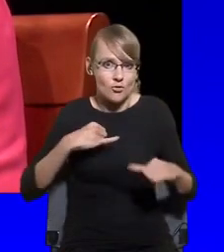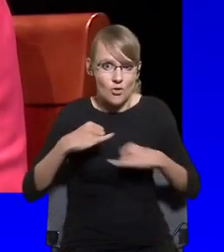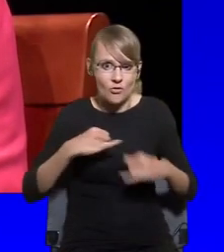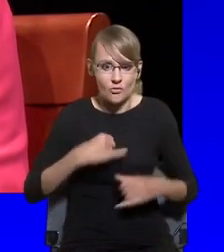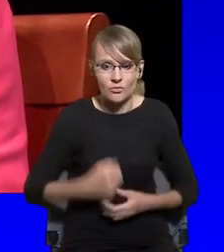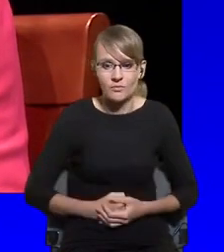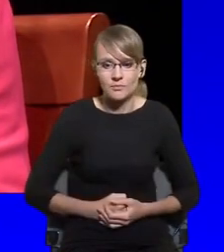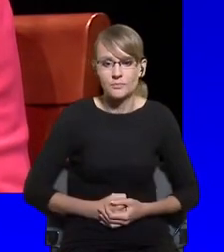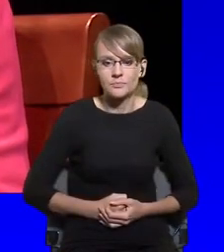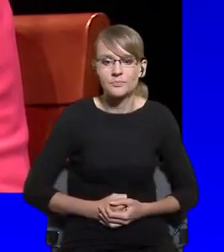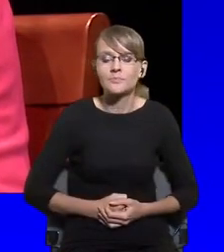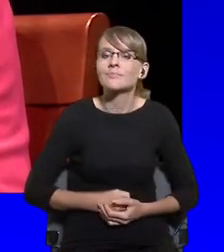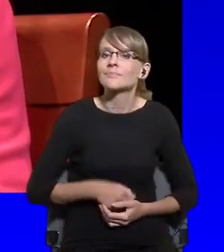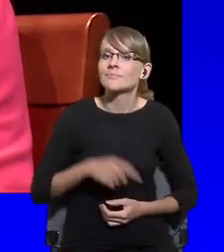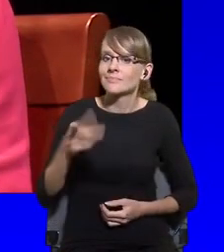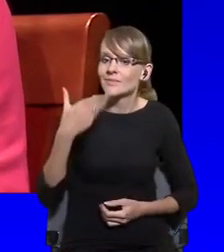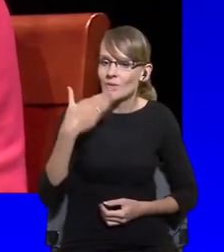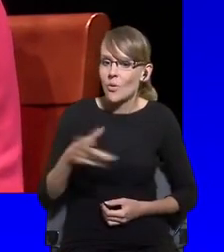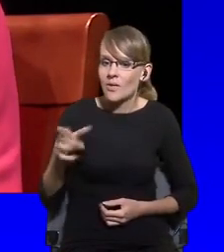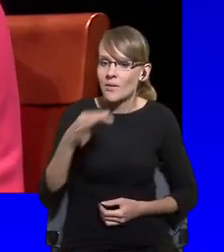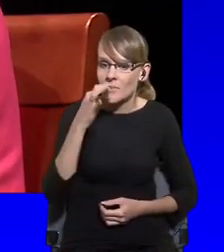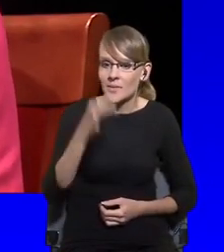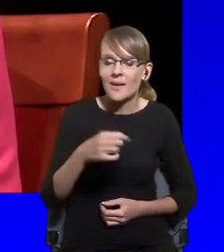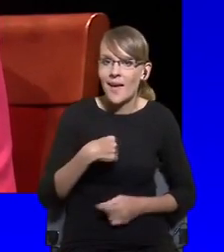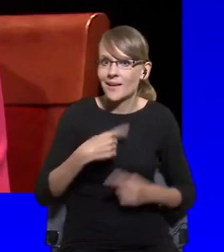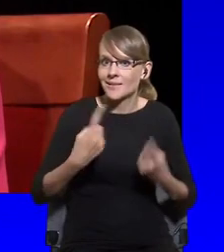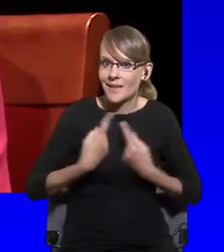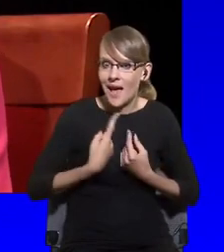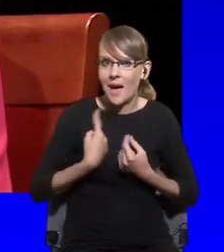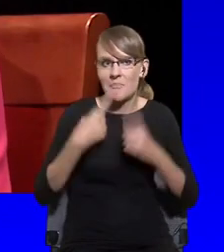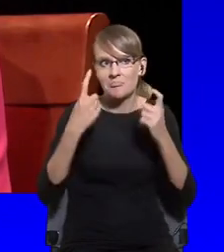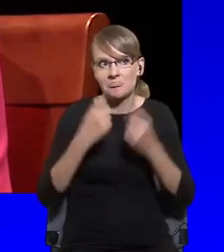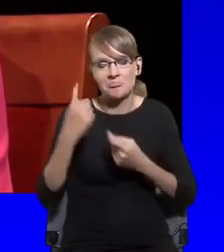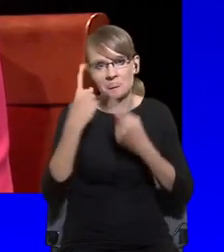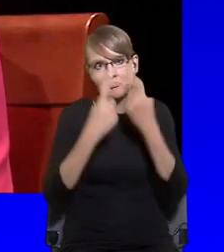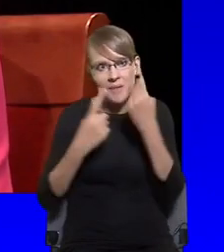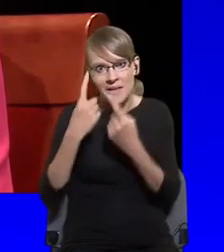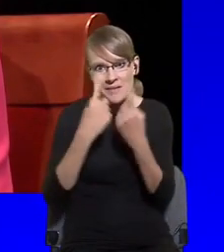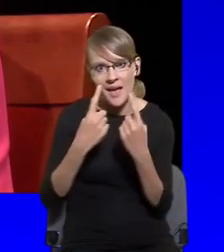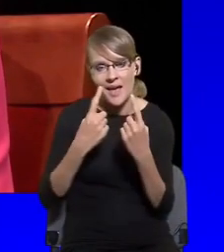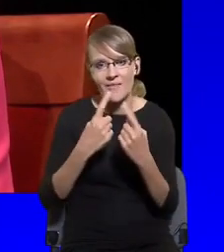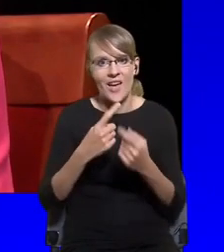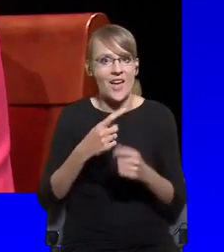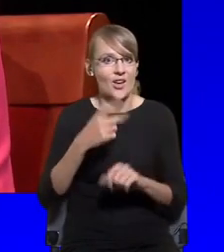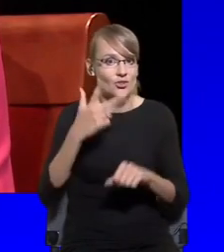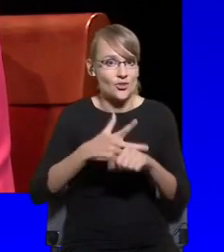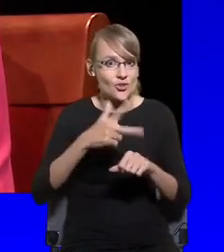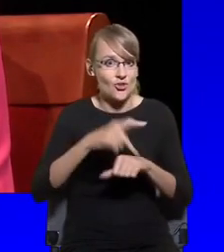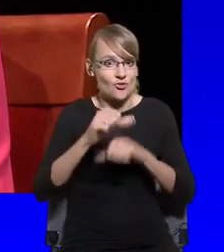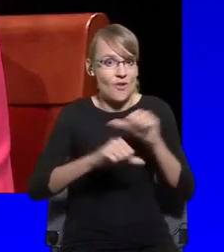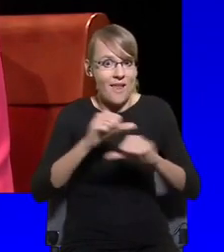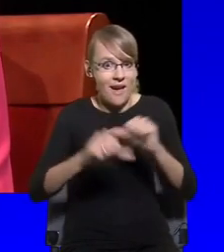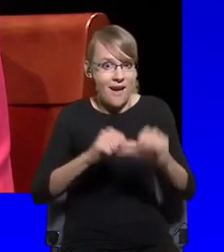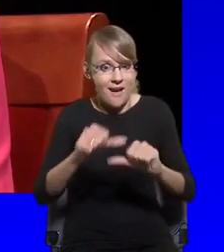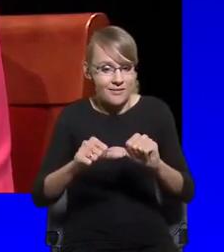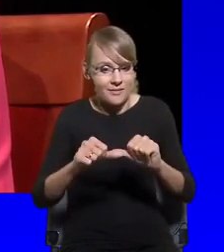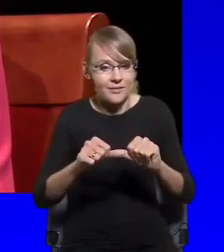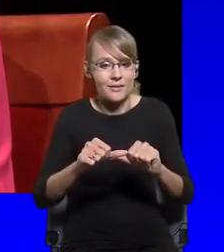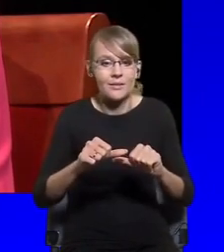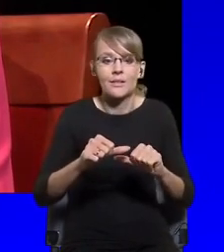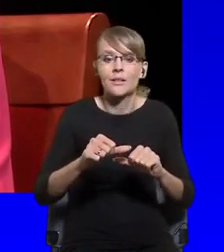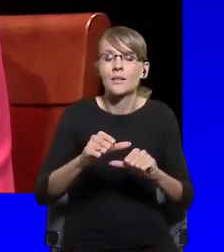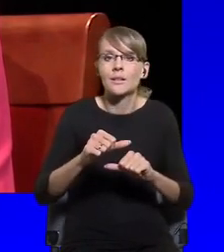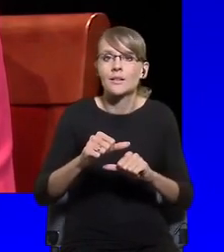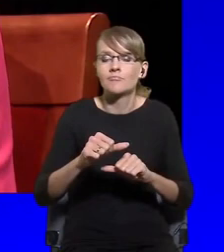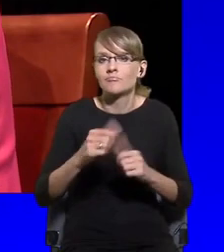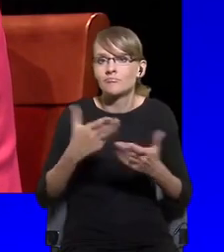in the 30 years that is past us now in Poland, 30 years of democratic rule